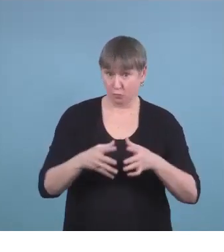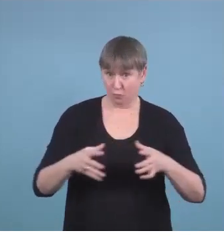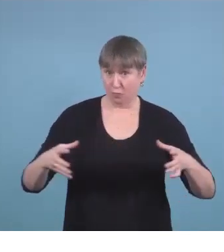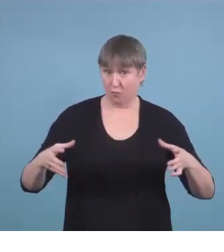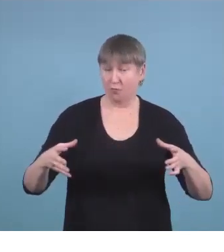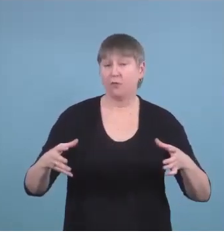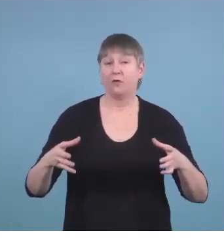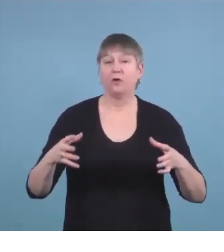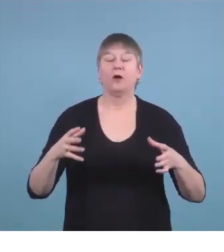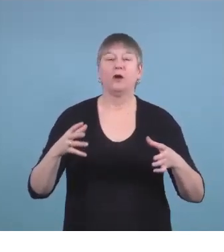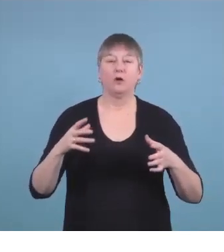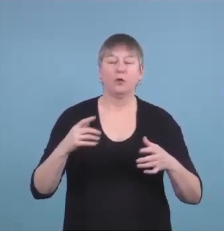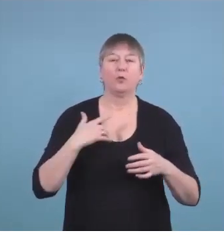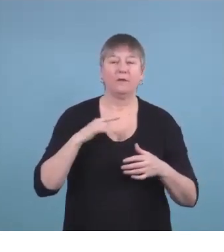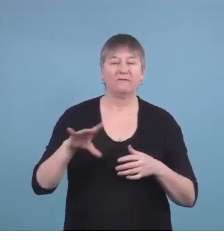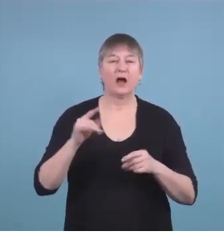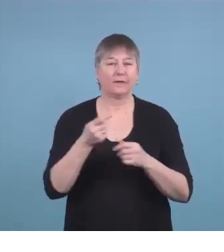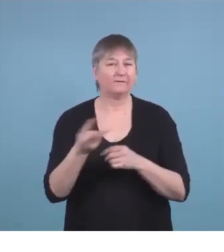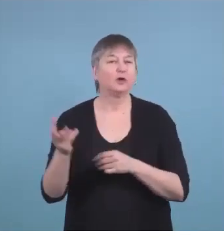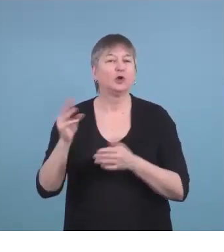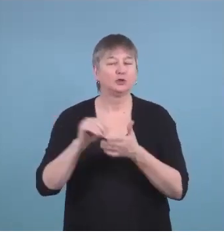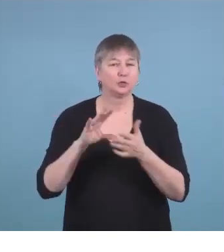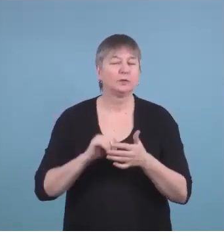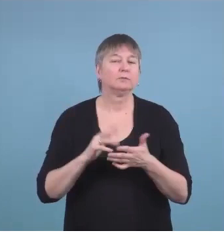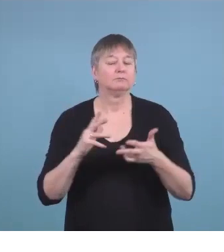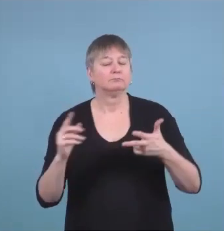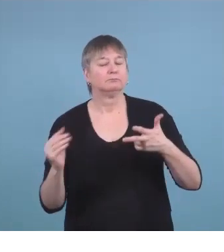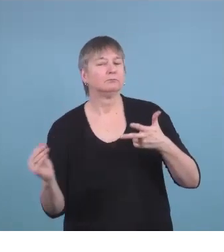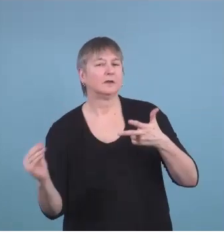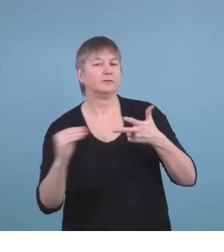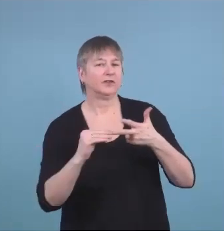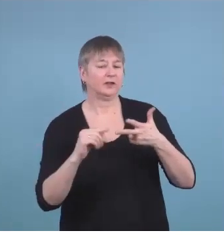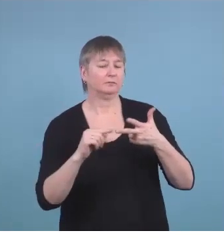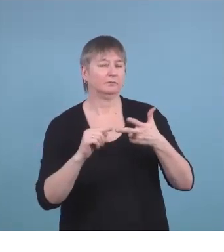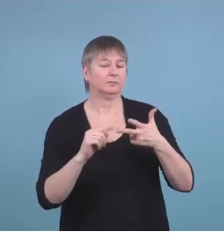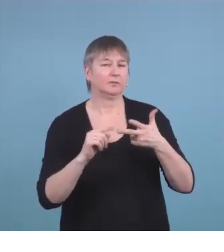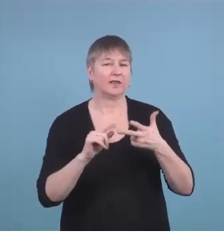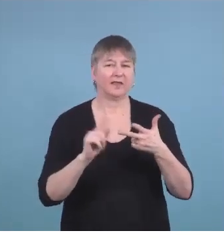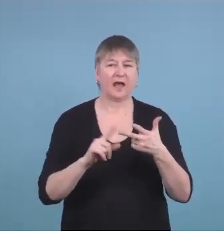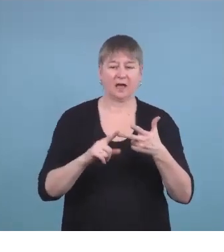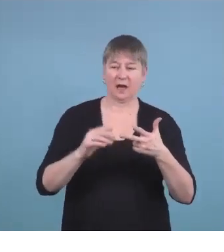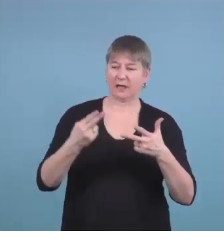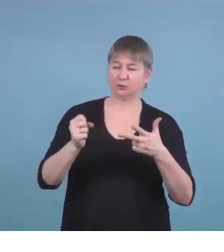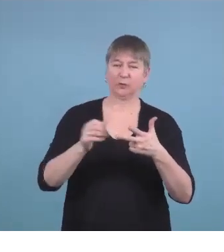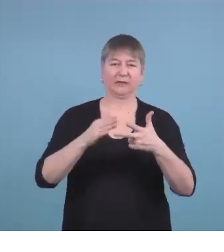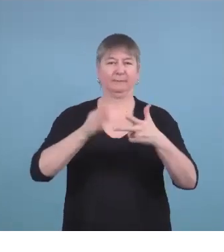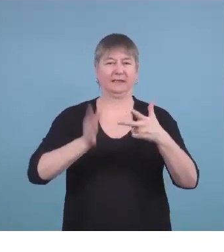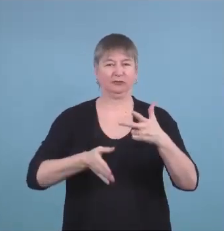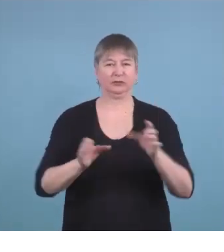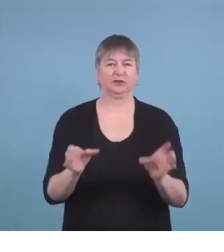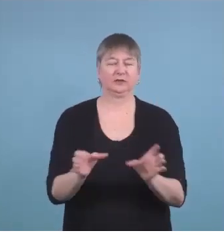fit into that high school certificate of completion zone. They're not